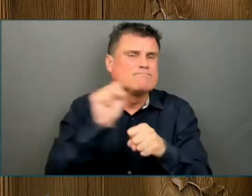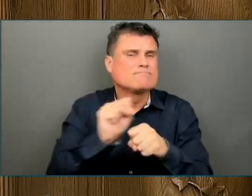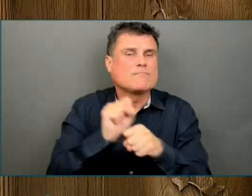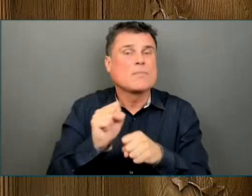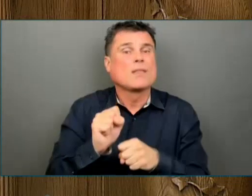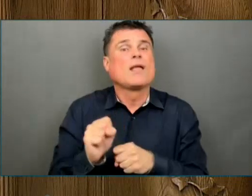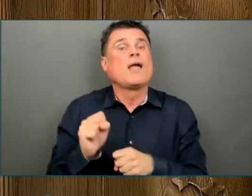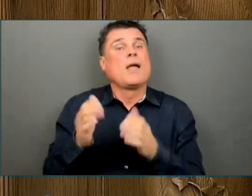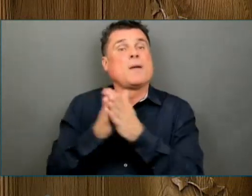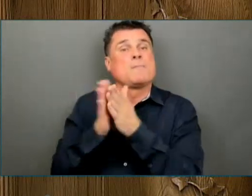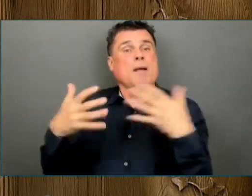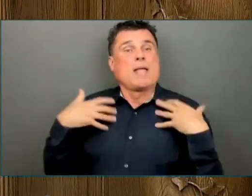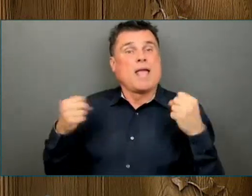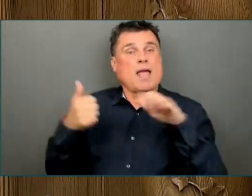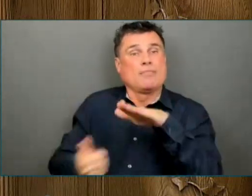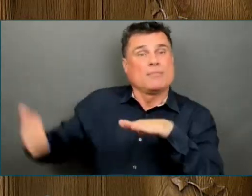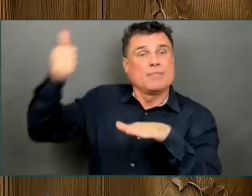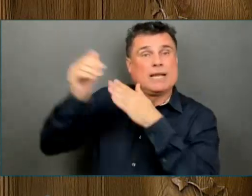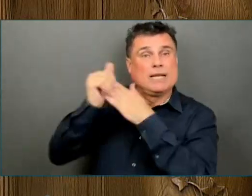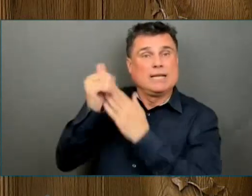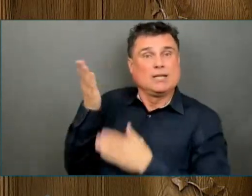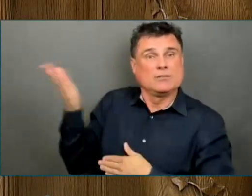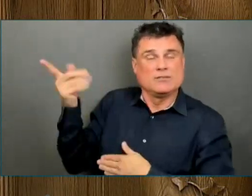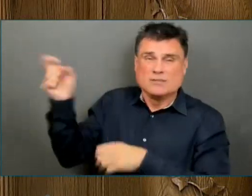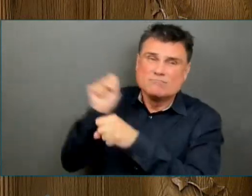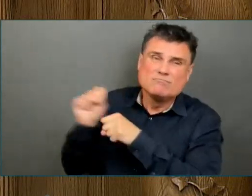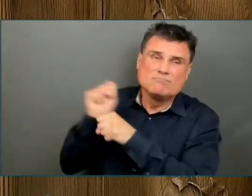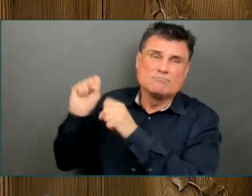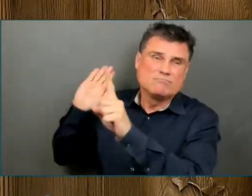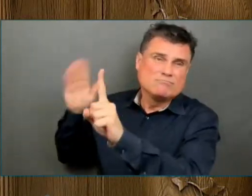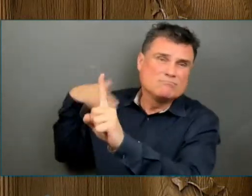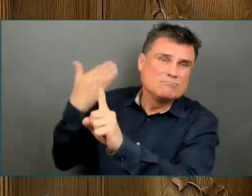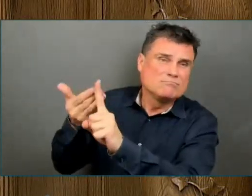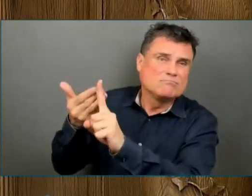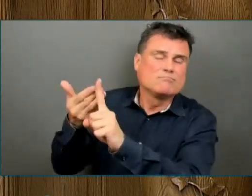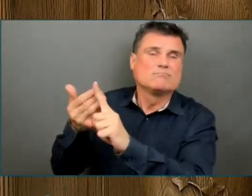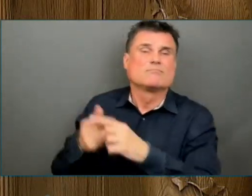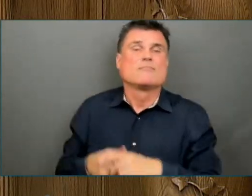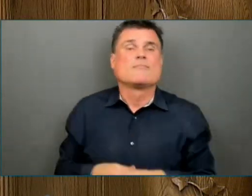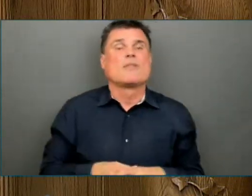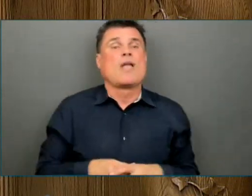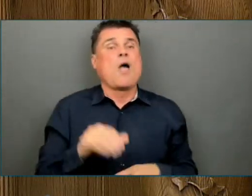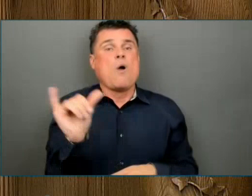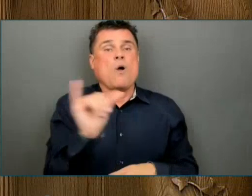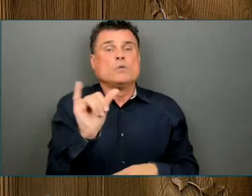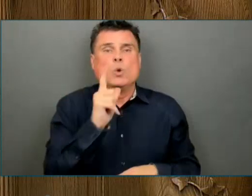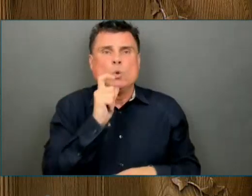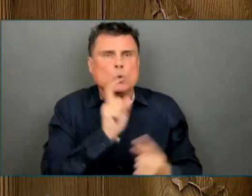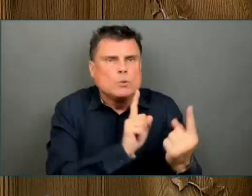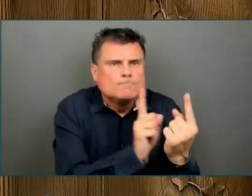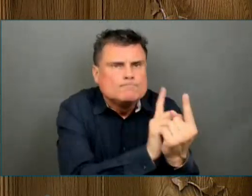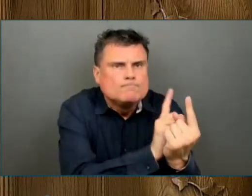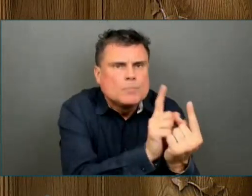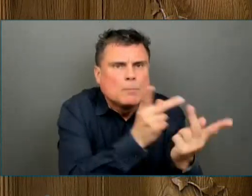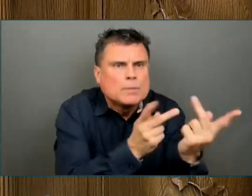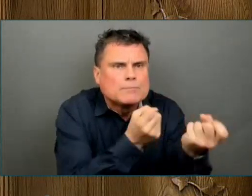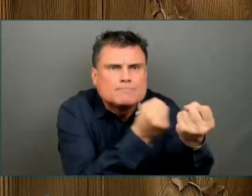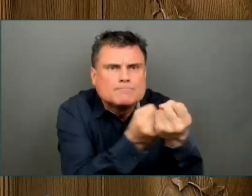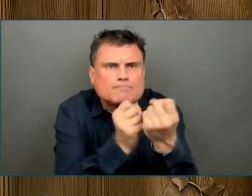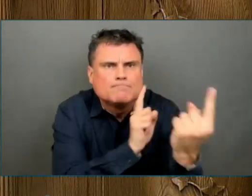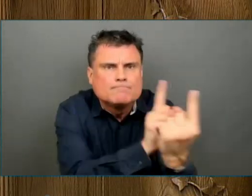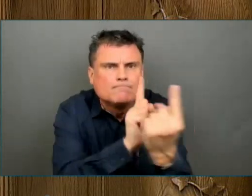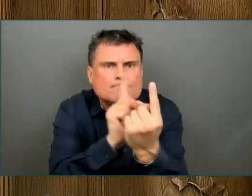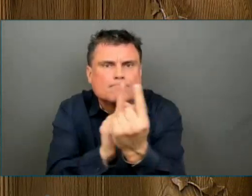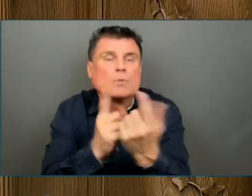the humanity of those who house and care for the most vulnerable. I am filled with gratitude for the cultural and faith